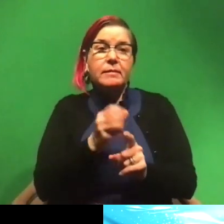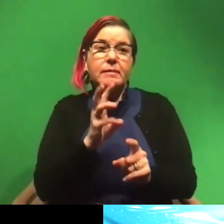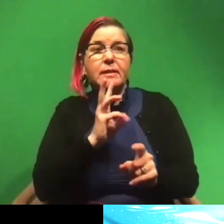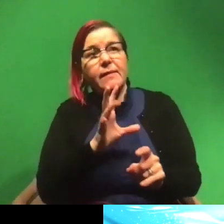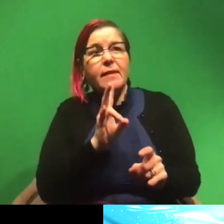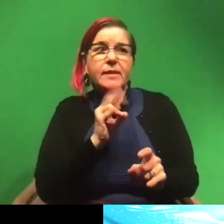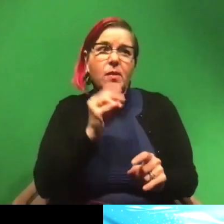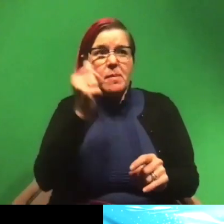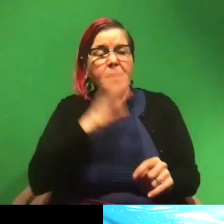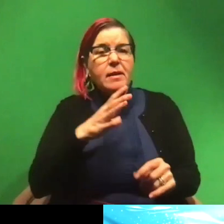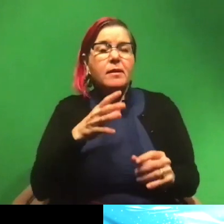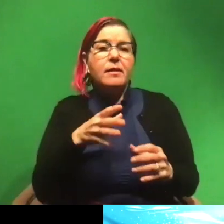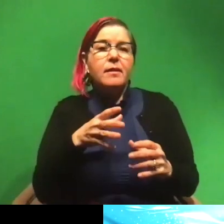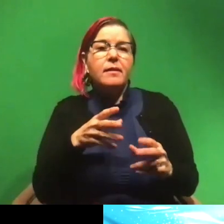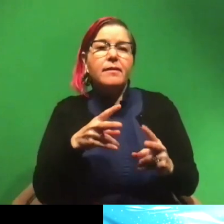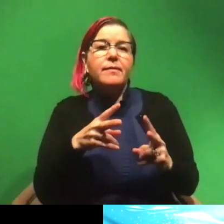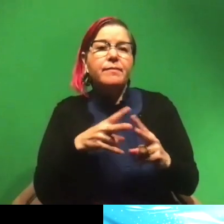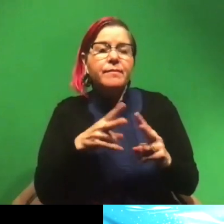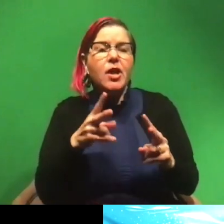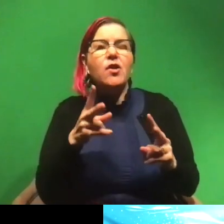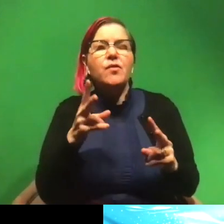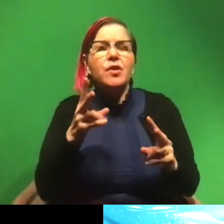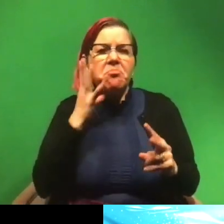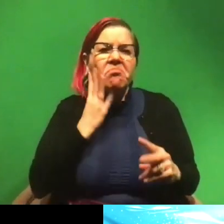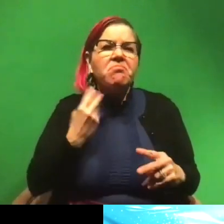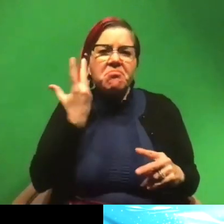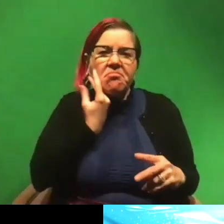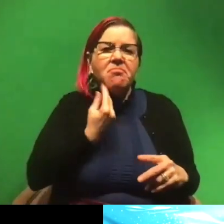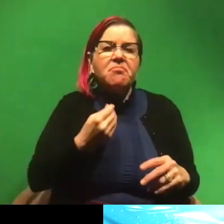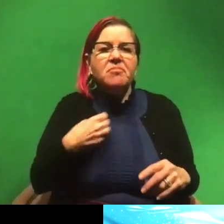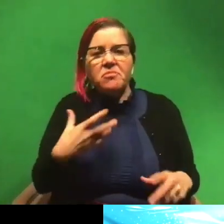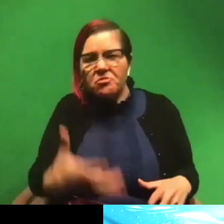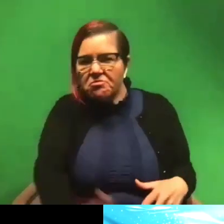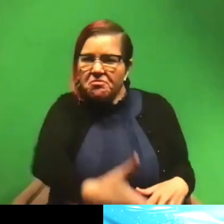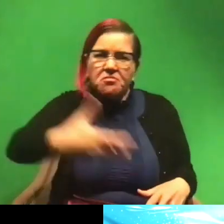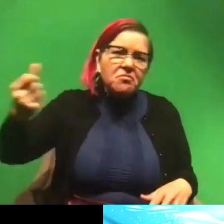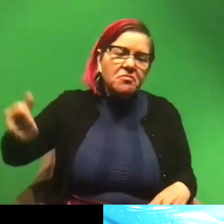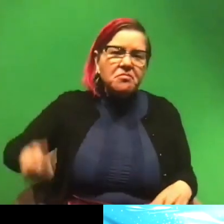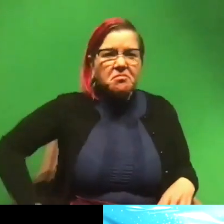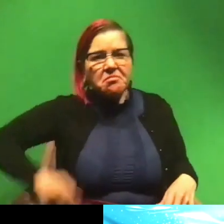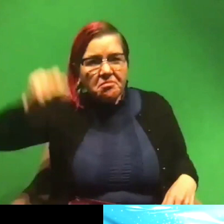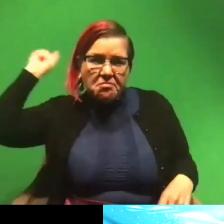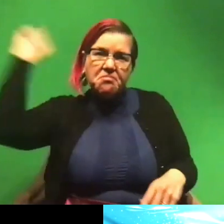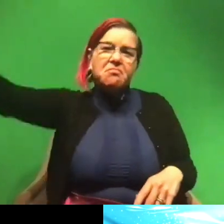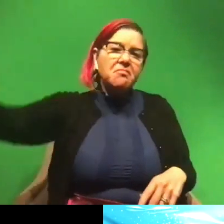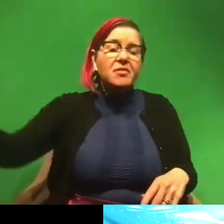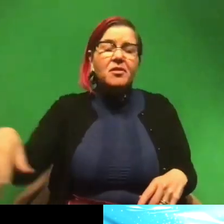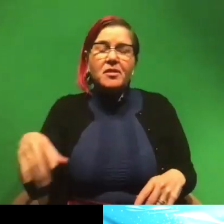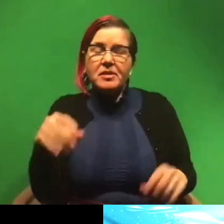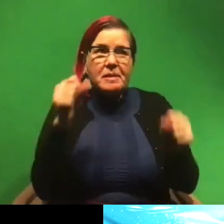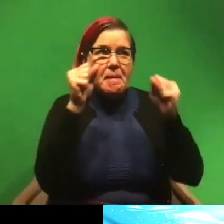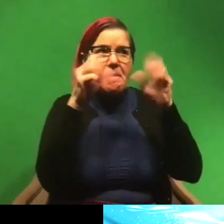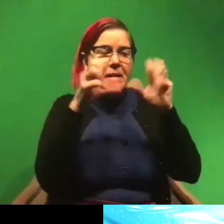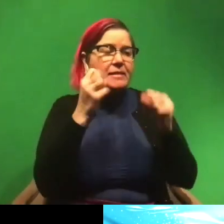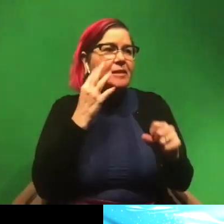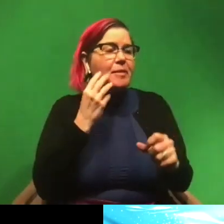70 year old guy, very like sea weathered. And he just like grabbed it and whipped it back into the sea. And it was one of the most amazing things I've ever